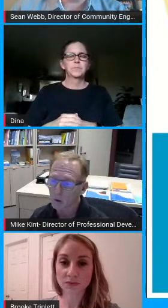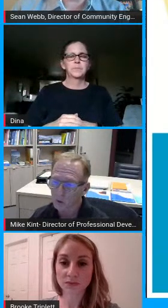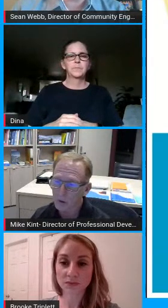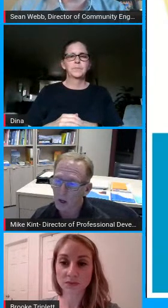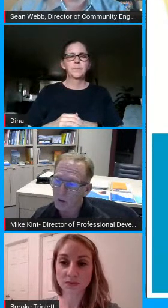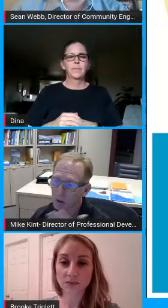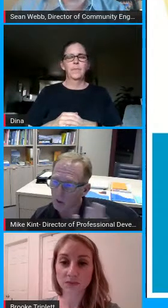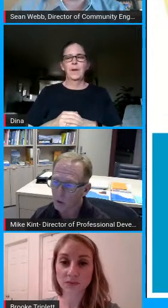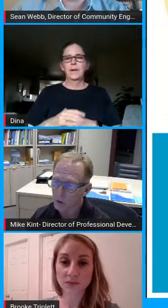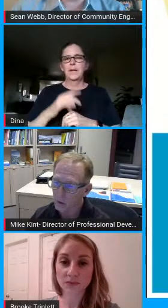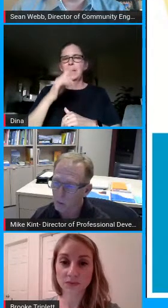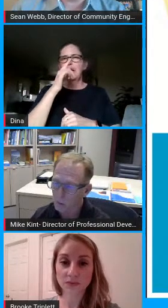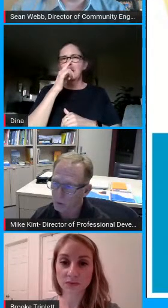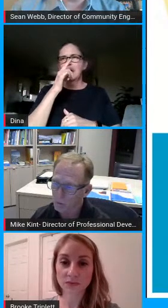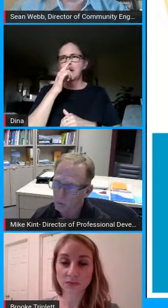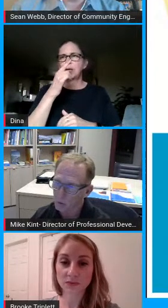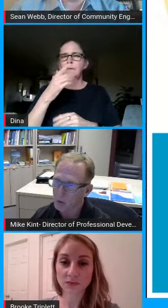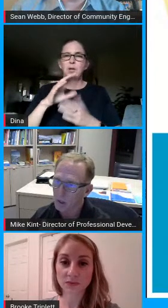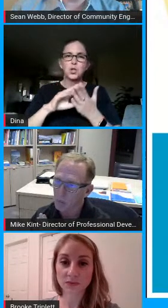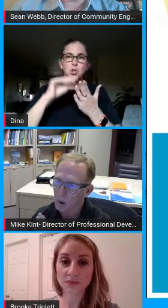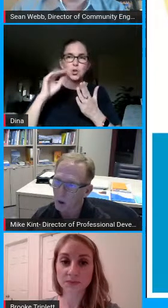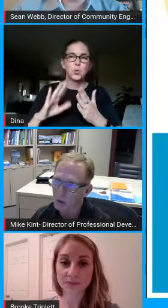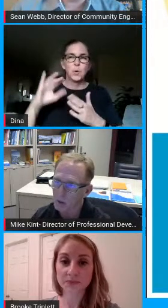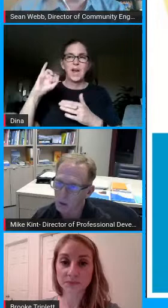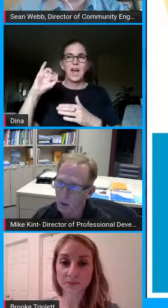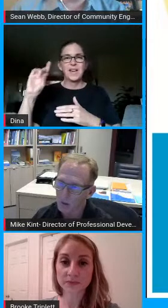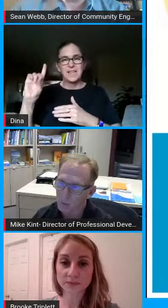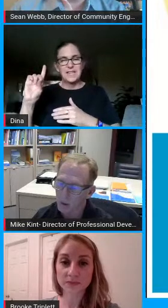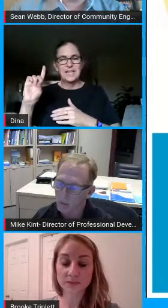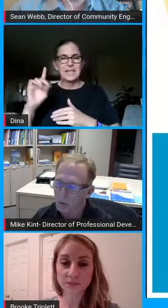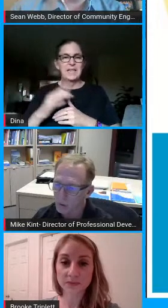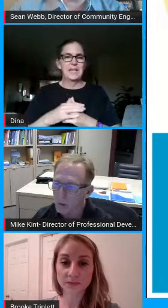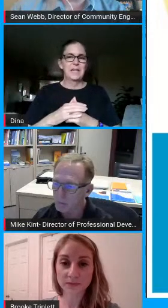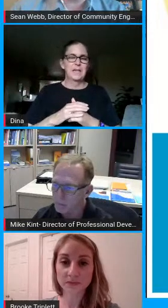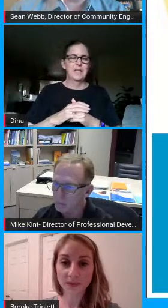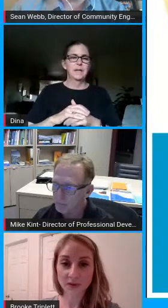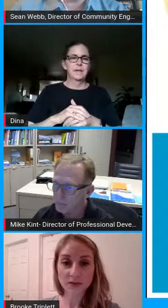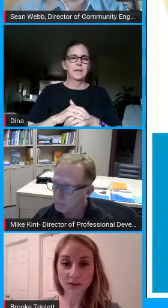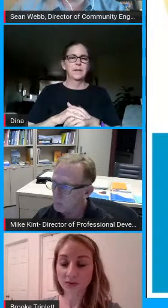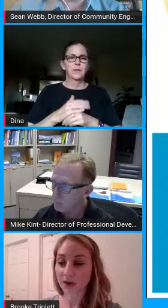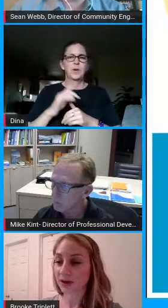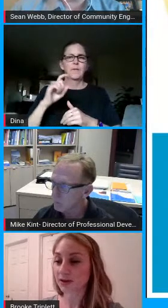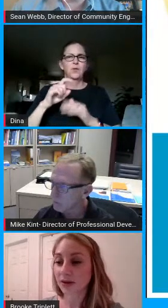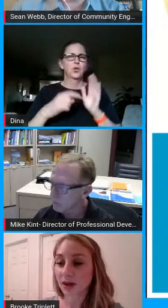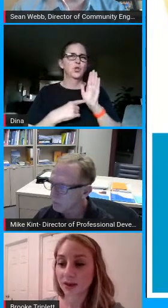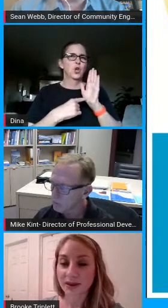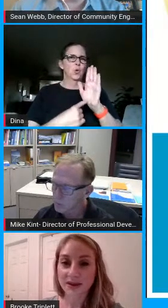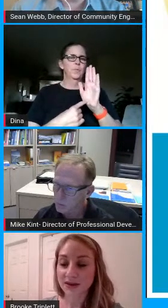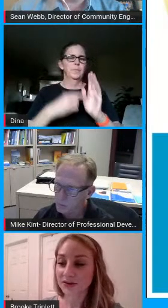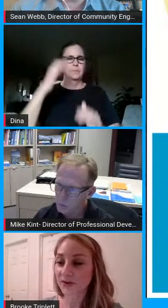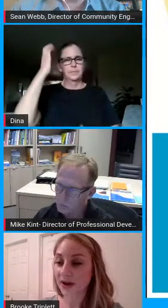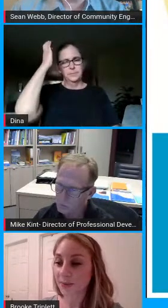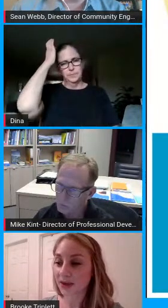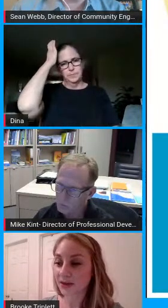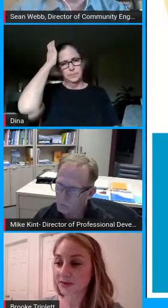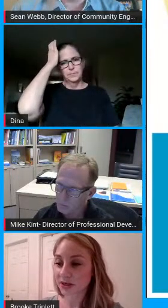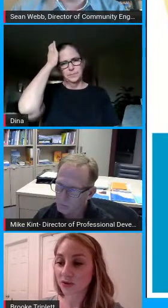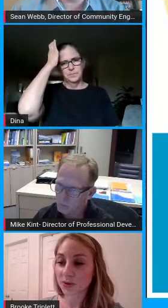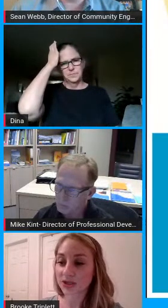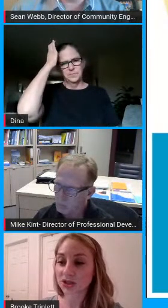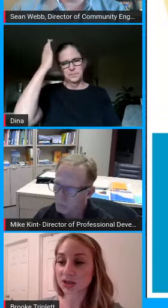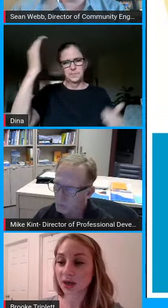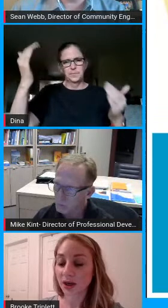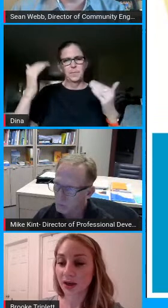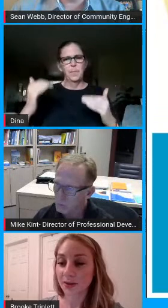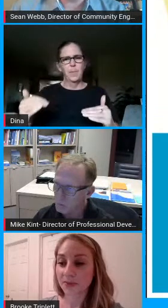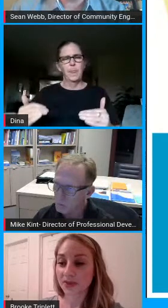either student id or showing proof of student name on on the parent view okay thank you um and here's